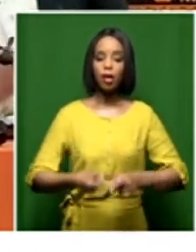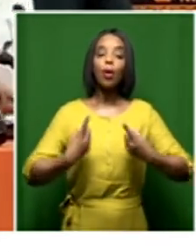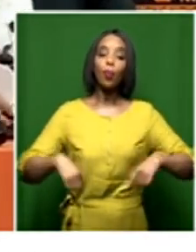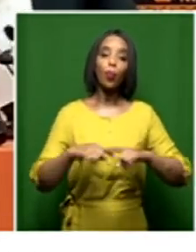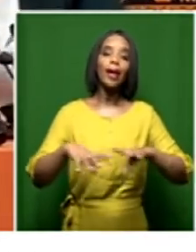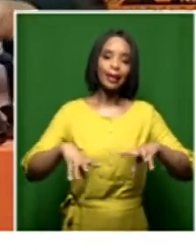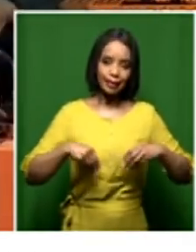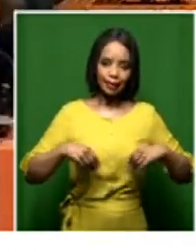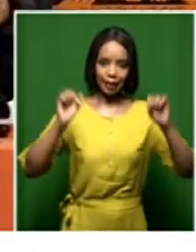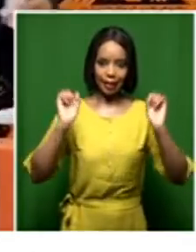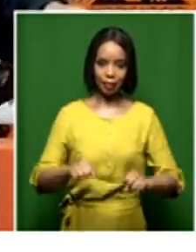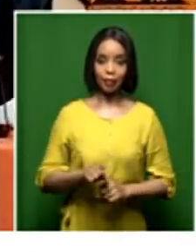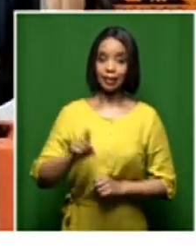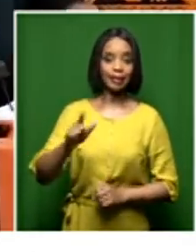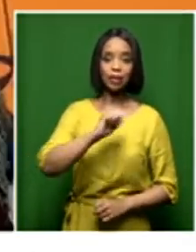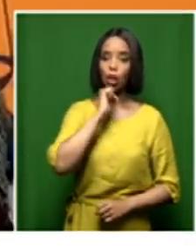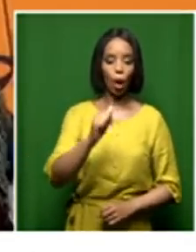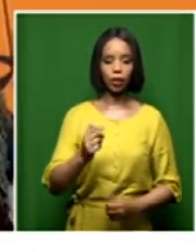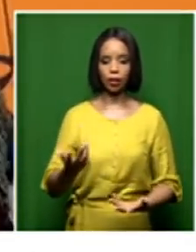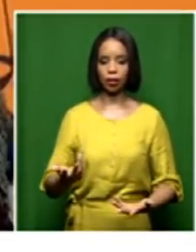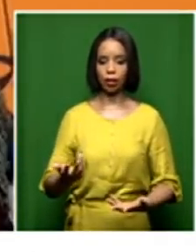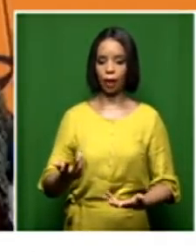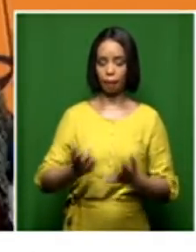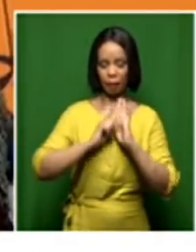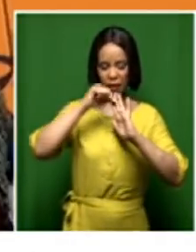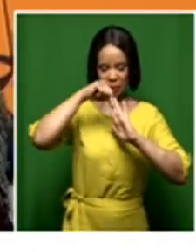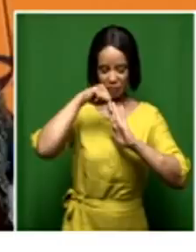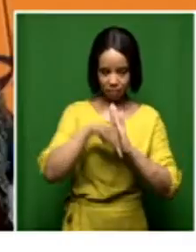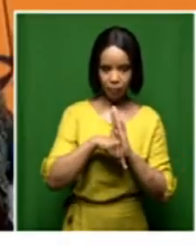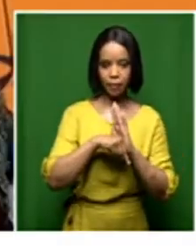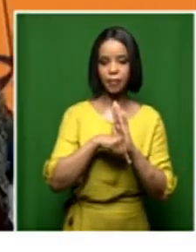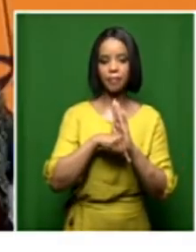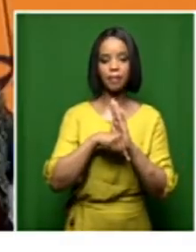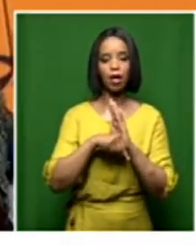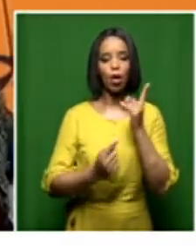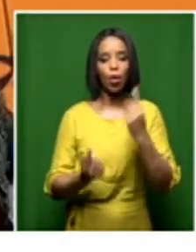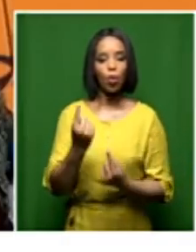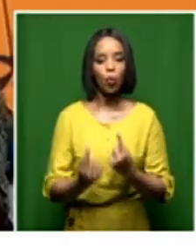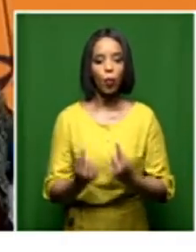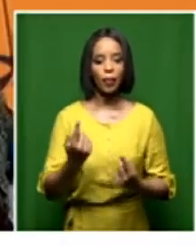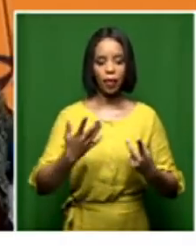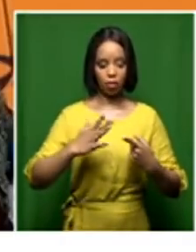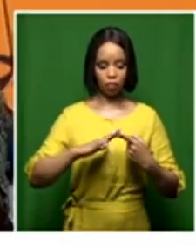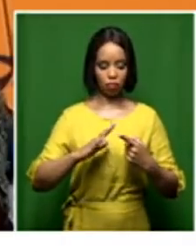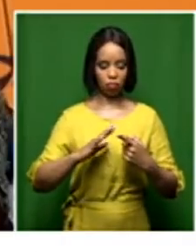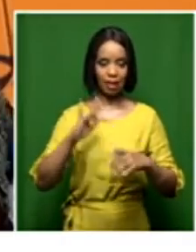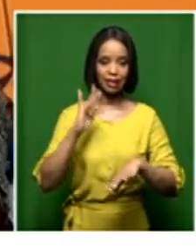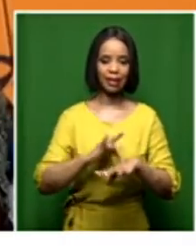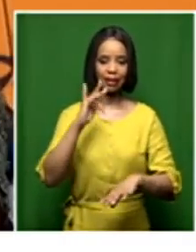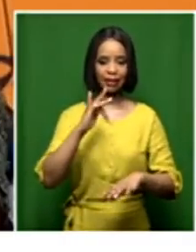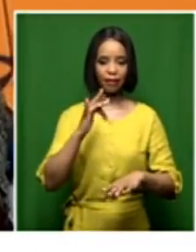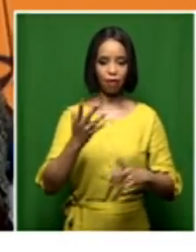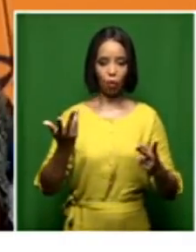putting forward to us the kind of details, whether they are sensitive or private